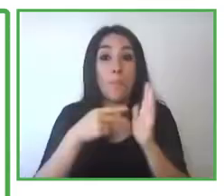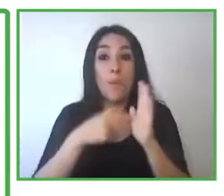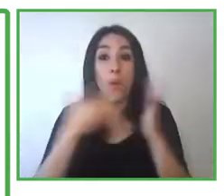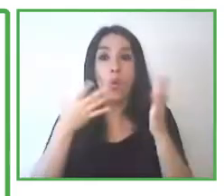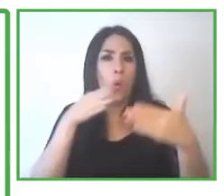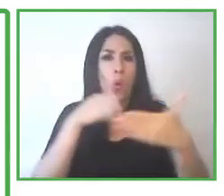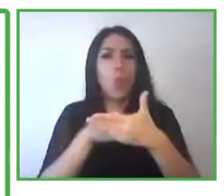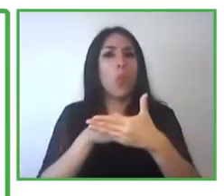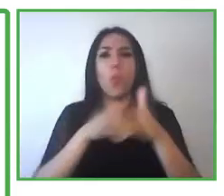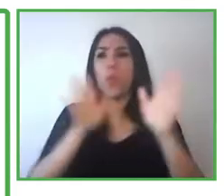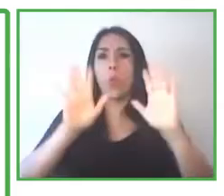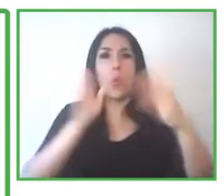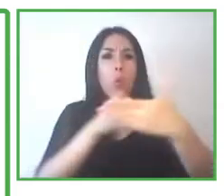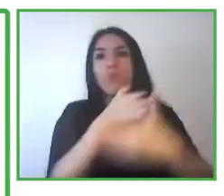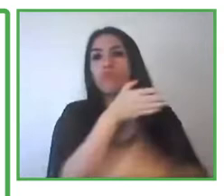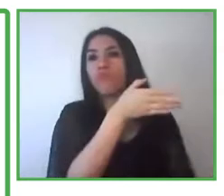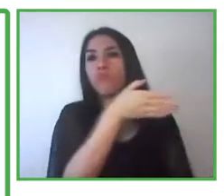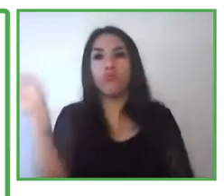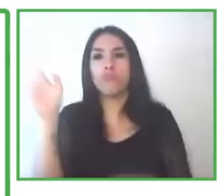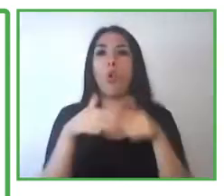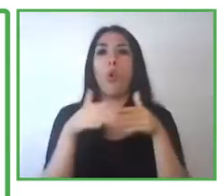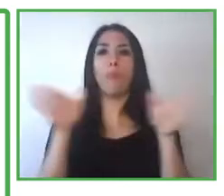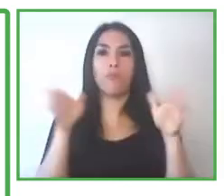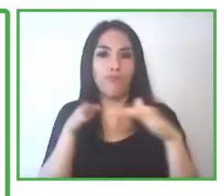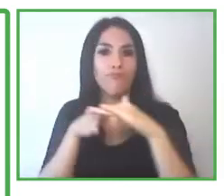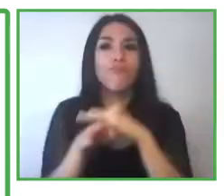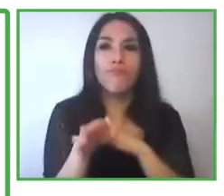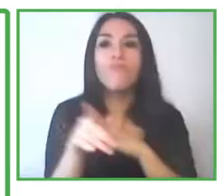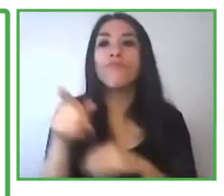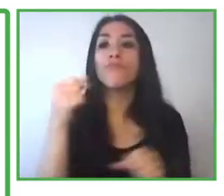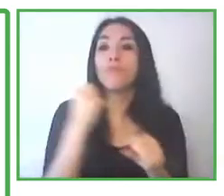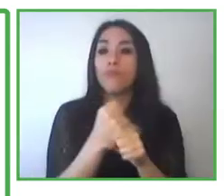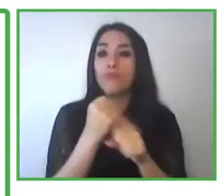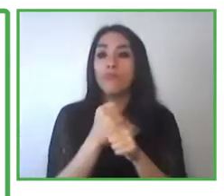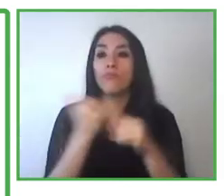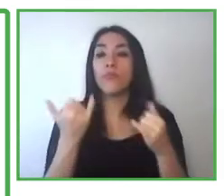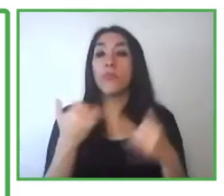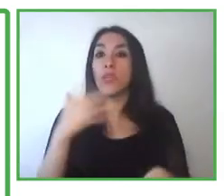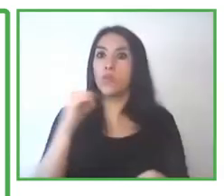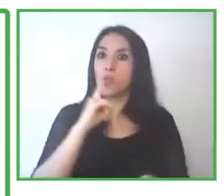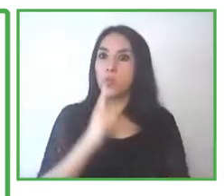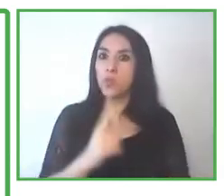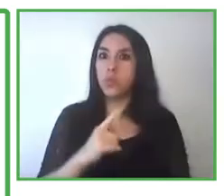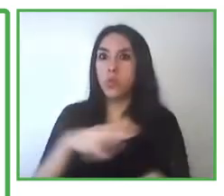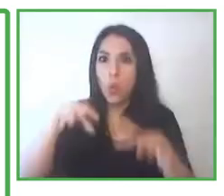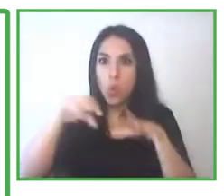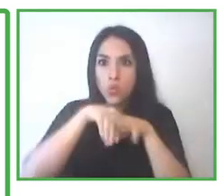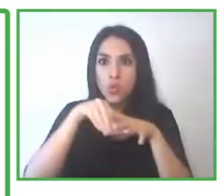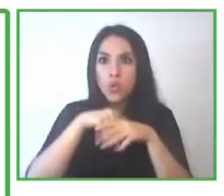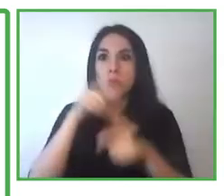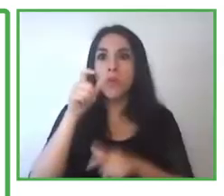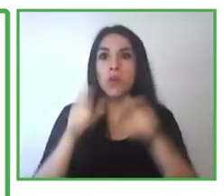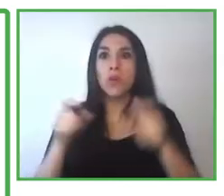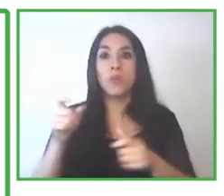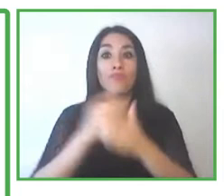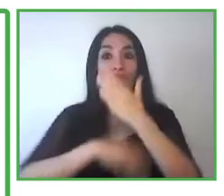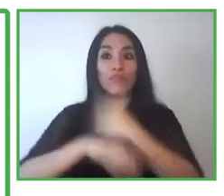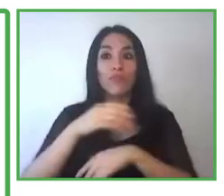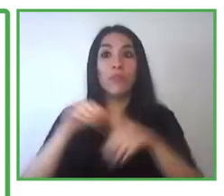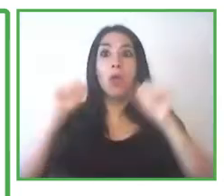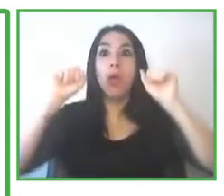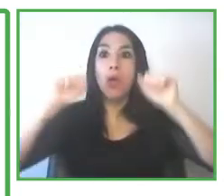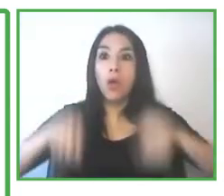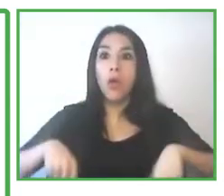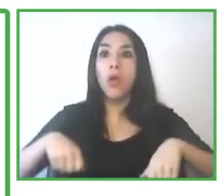measurable success to different contexts. in this way, they can truly include